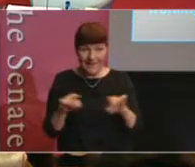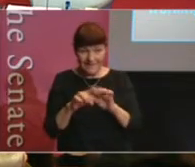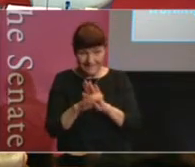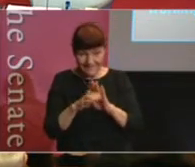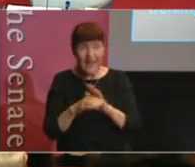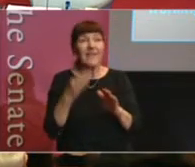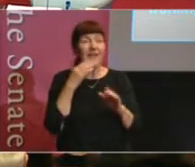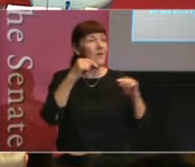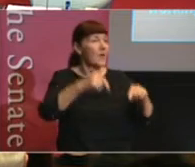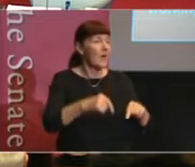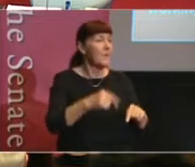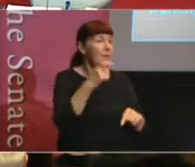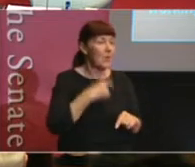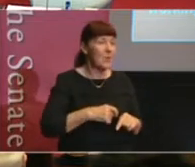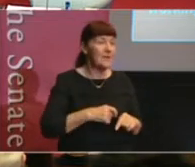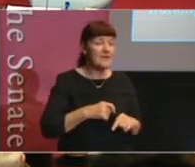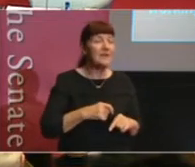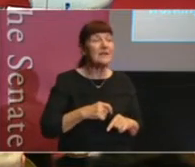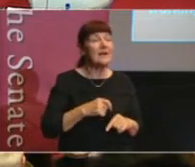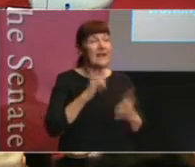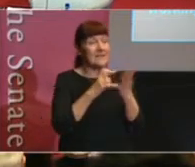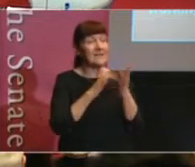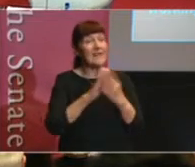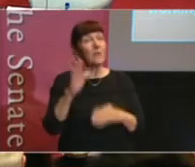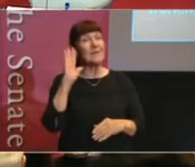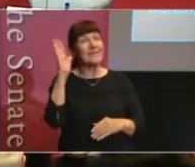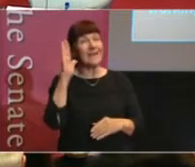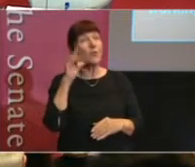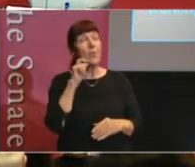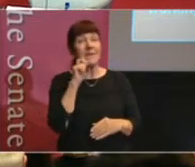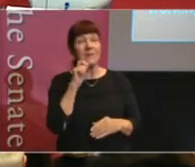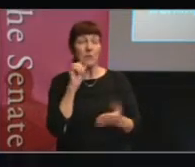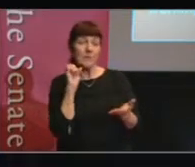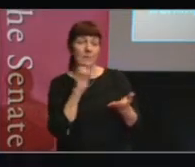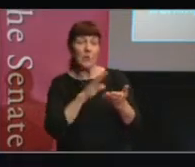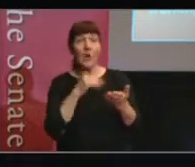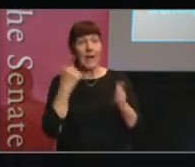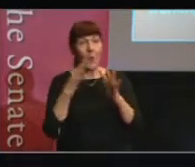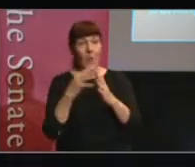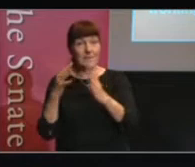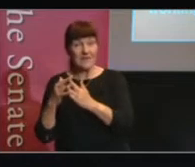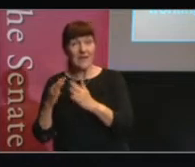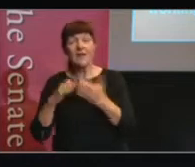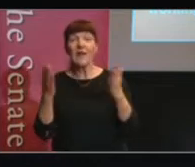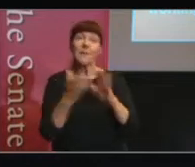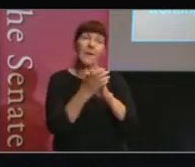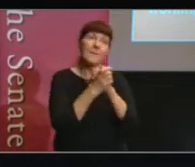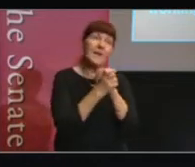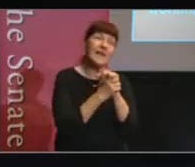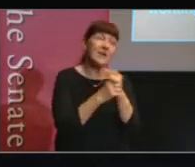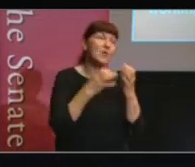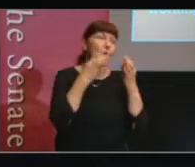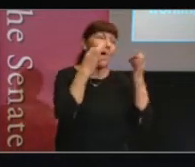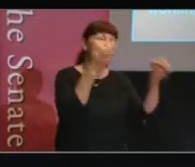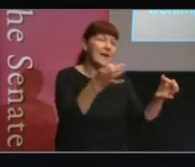Sarah's lecture will be available on our website very shortly. So it's now my pleasure to ask you